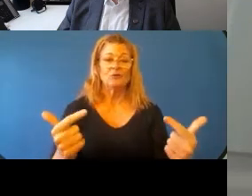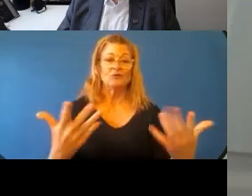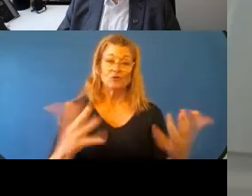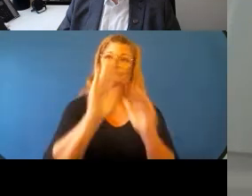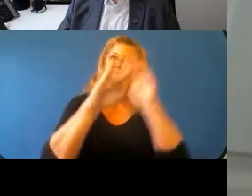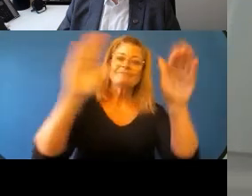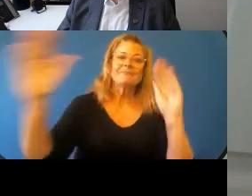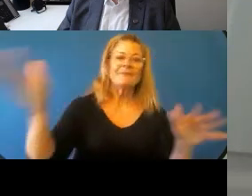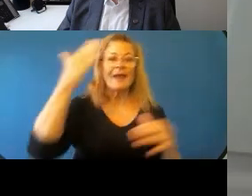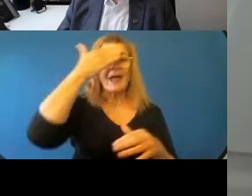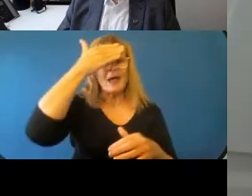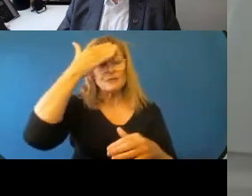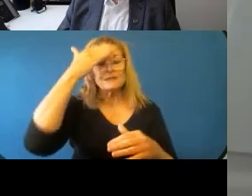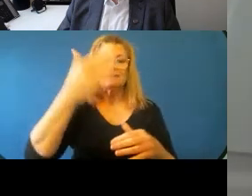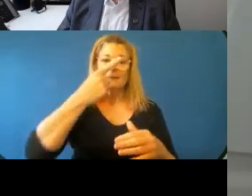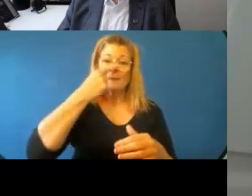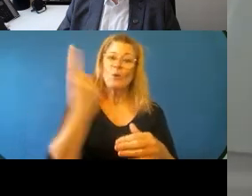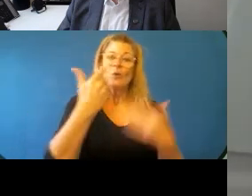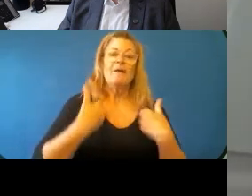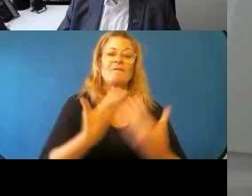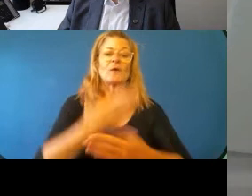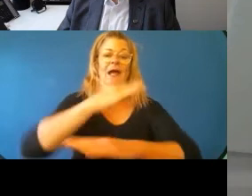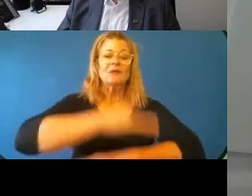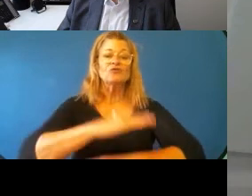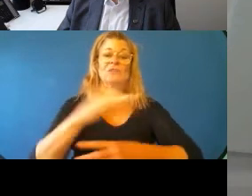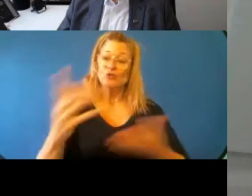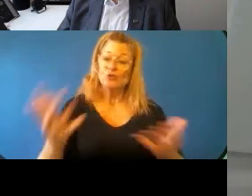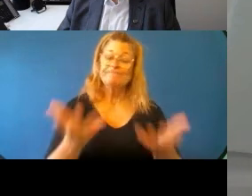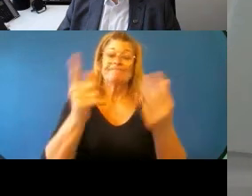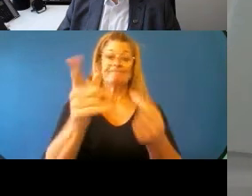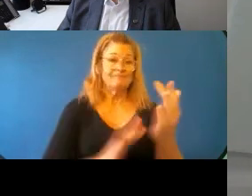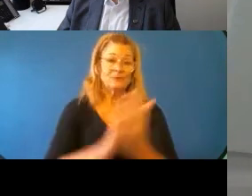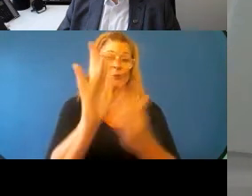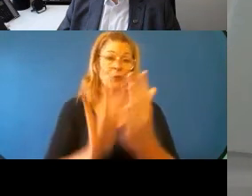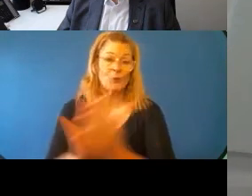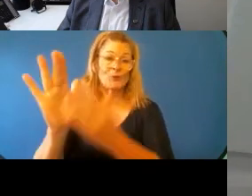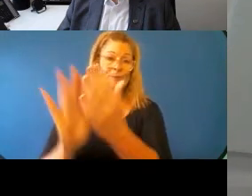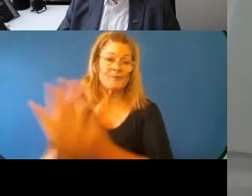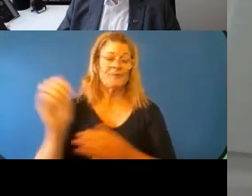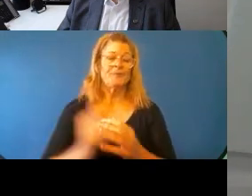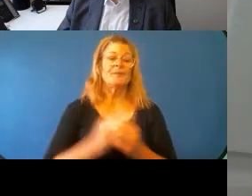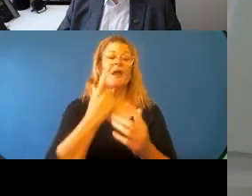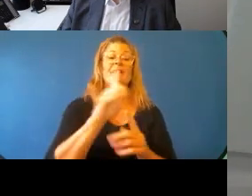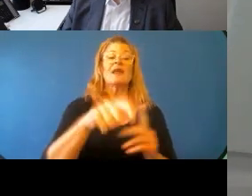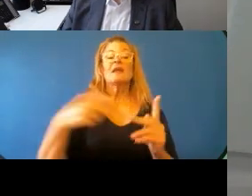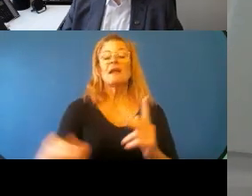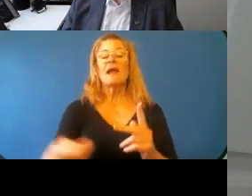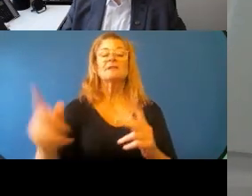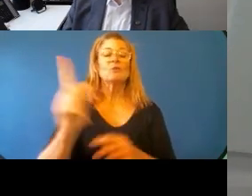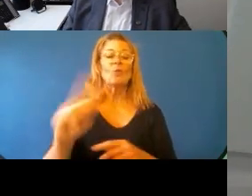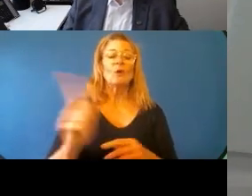So that's another stage. And the next iteration, I think the longer-term iteration for governments is giving